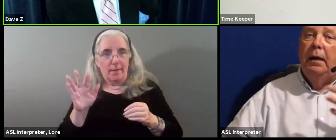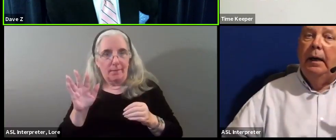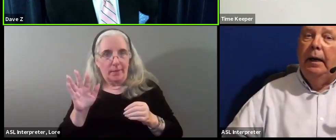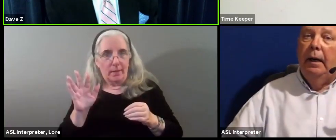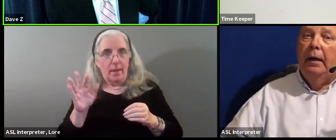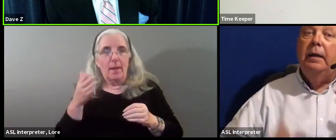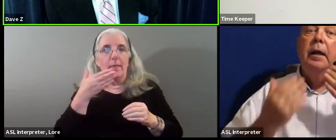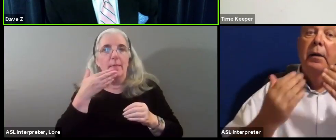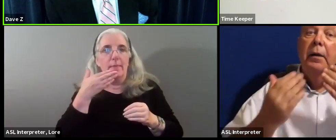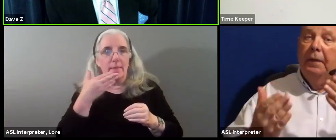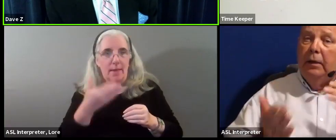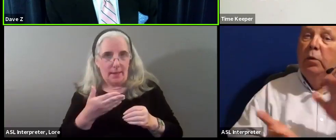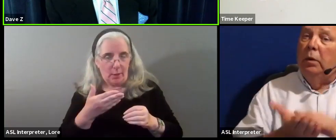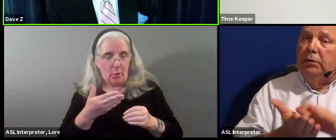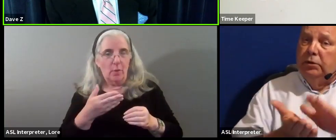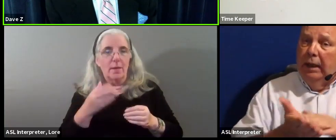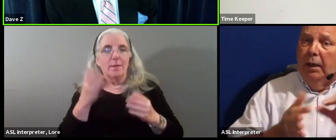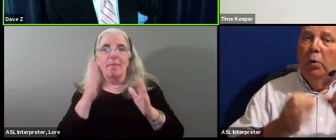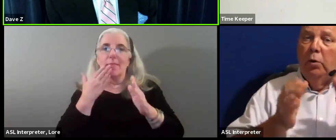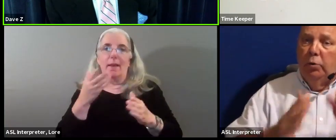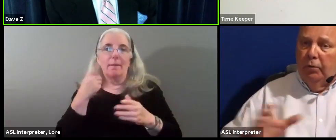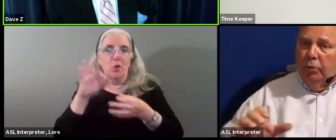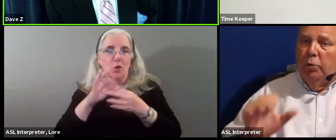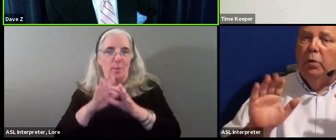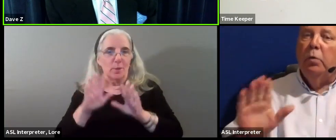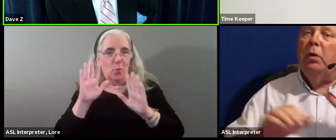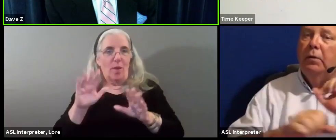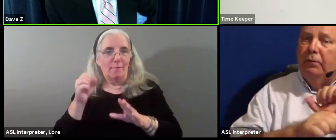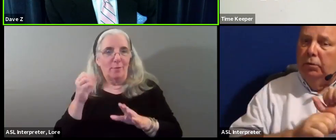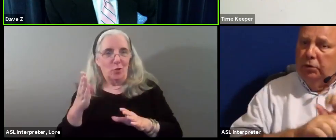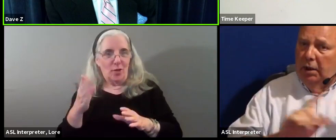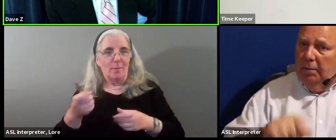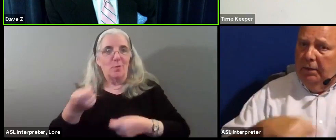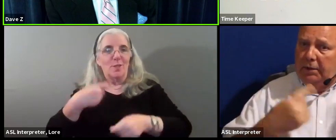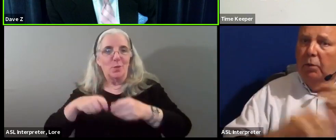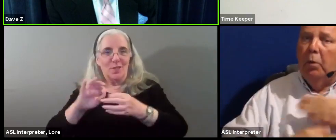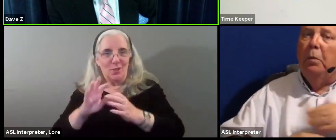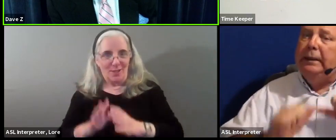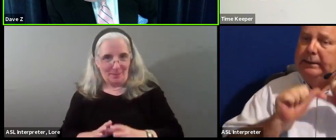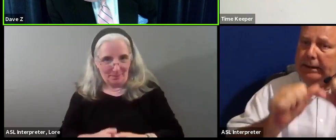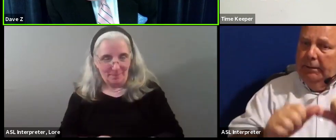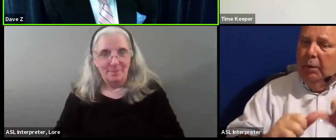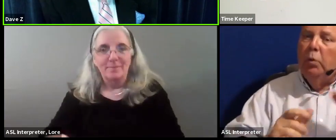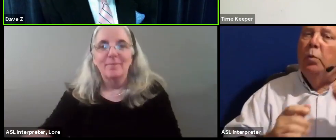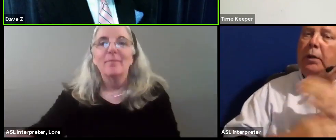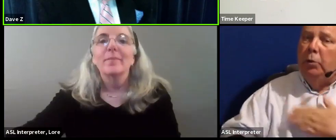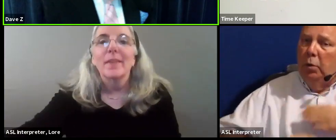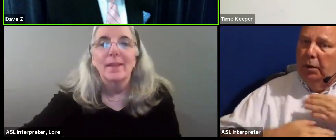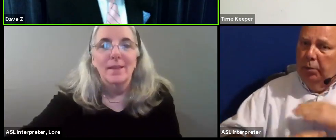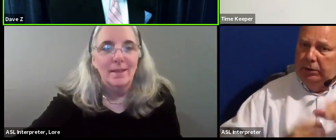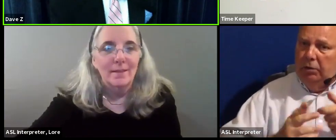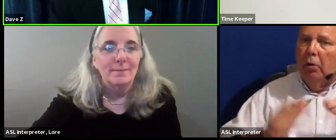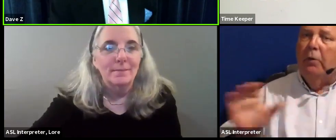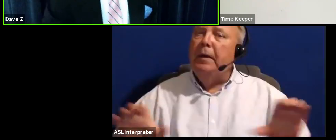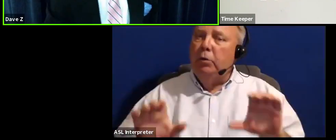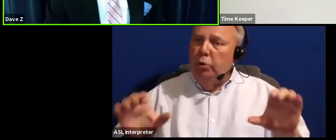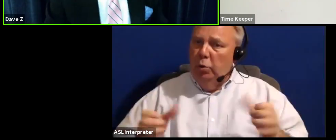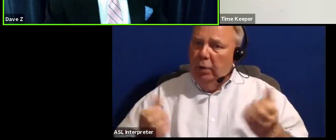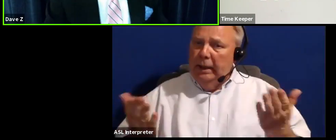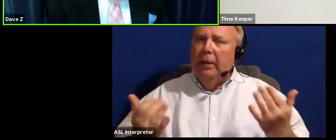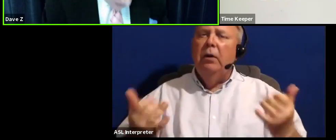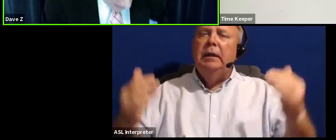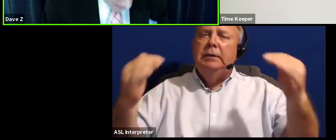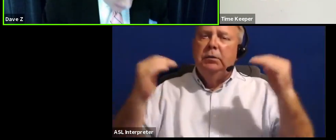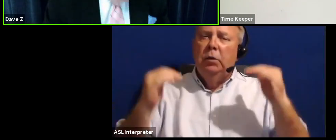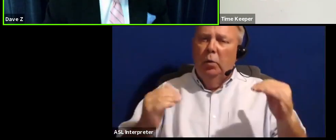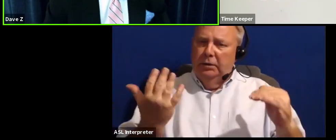Thank you. A shout out to our interpreters for doing such a wonderful job thus far. Please keep it up. We do appreciate all that you're doing here. Let's go on to